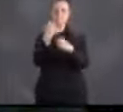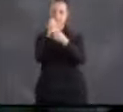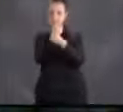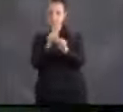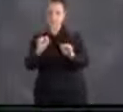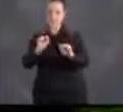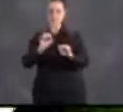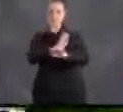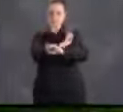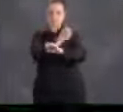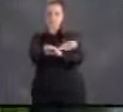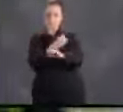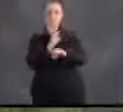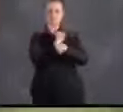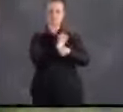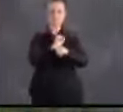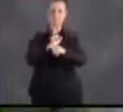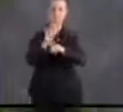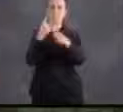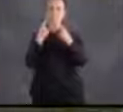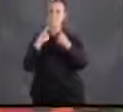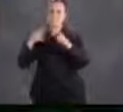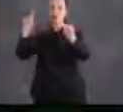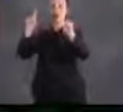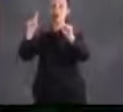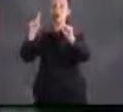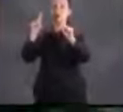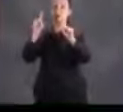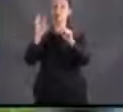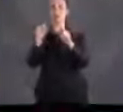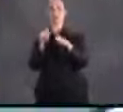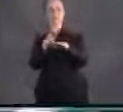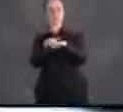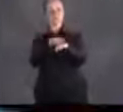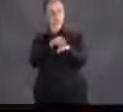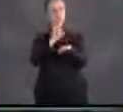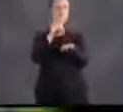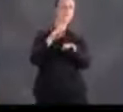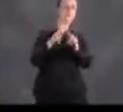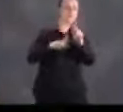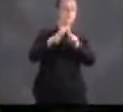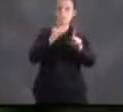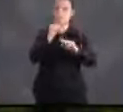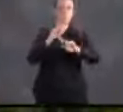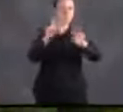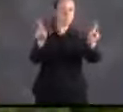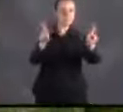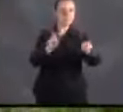Response and recovery efforts can be slowed down when citizens are not prepared.